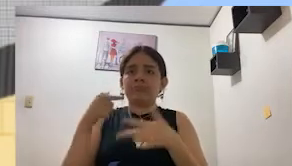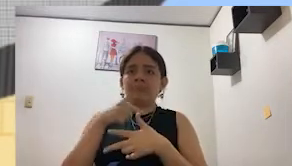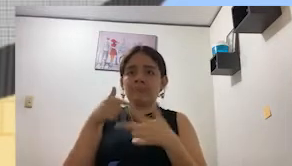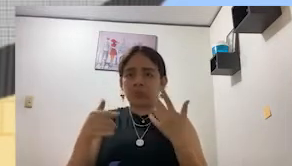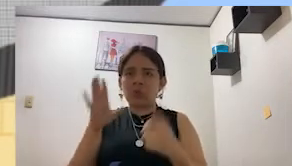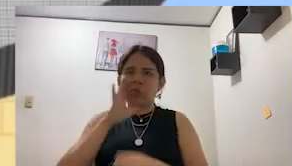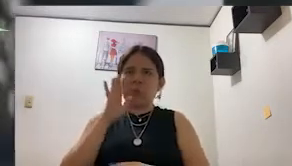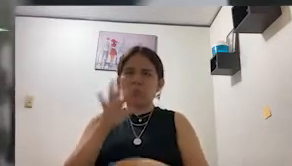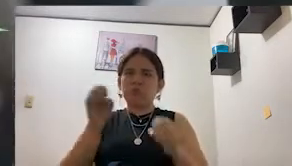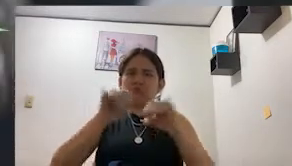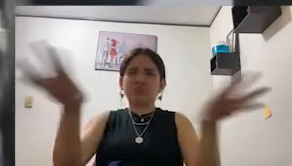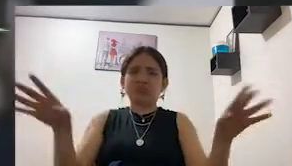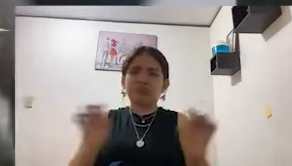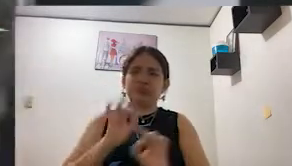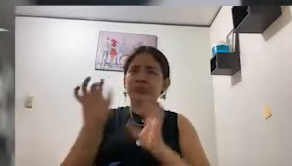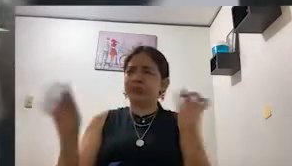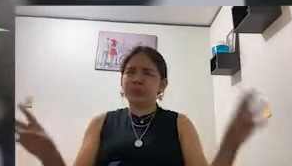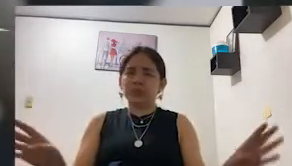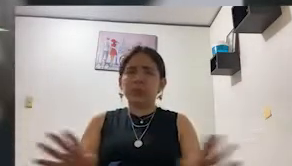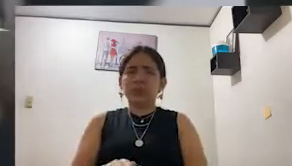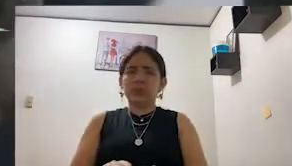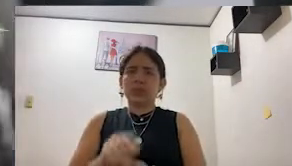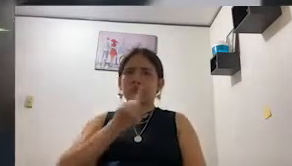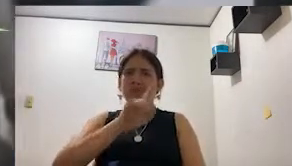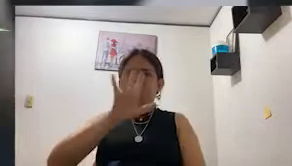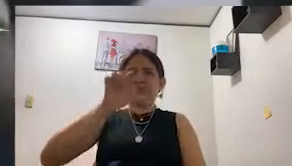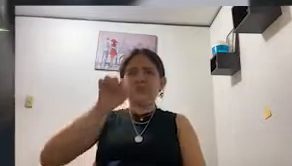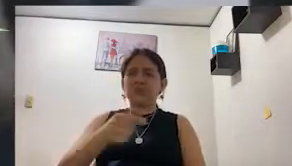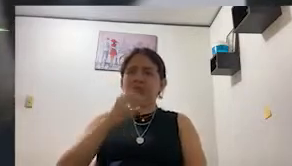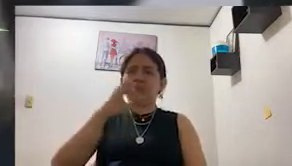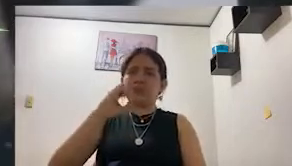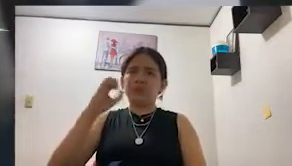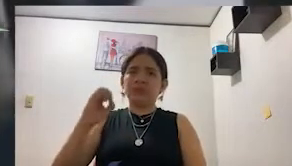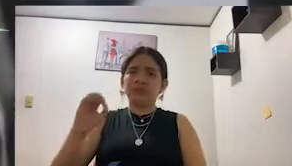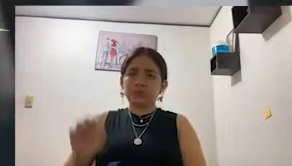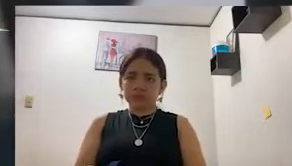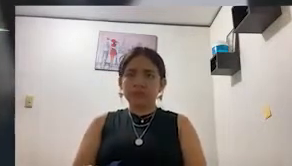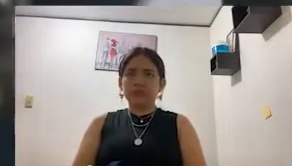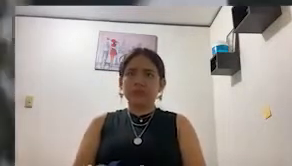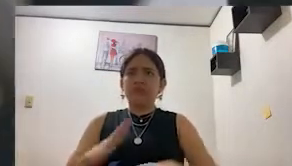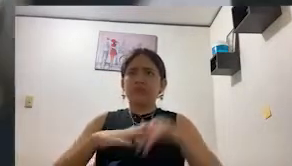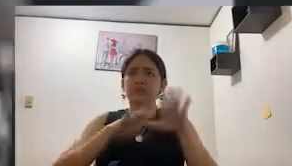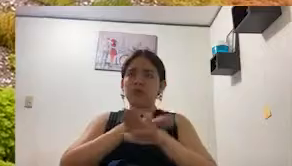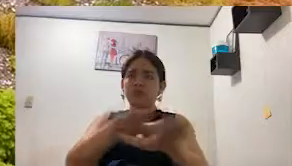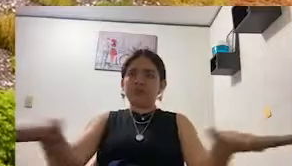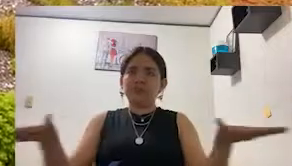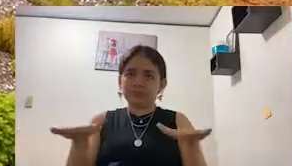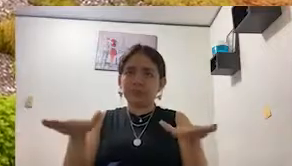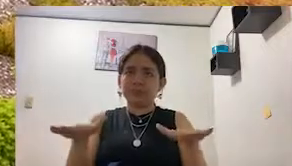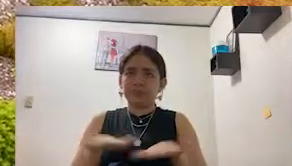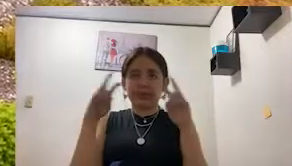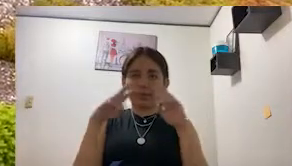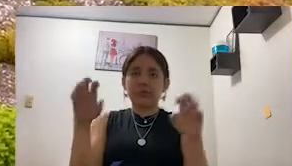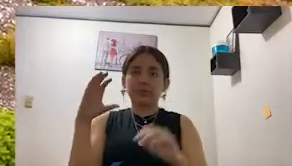beneficial for the environment, not only because it is making a more productive use of the thousands of waste generated by construction around the world,